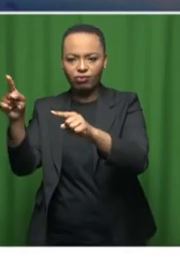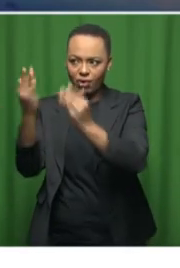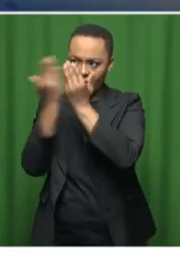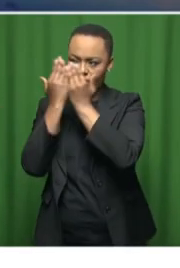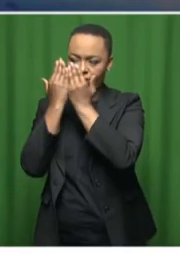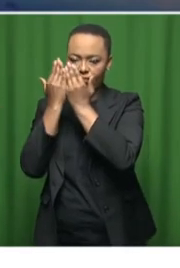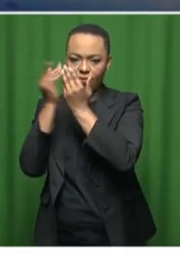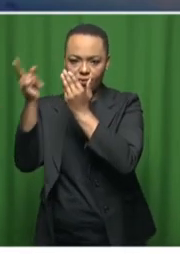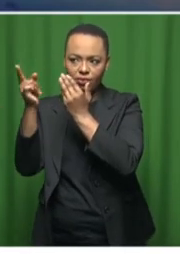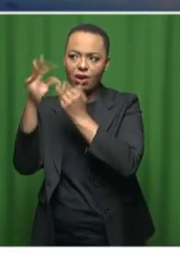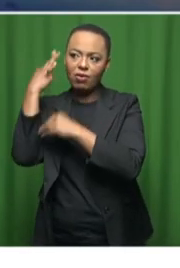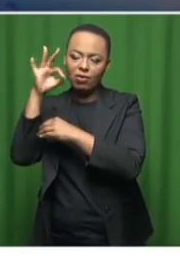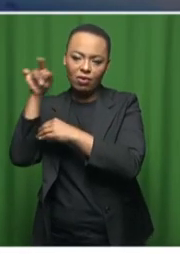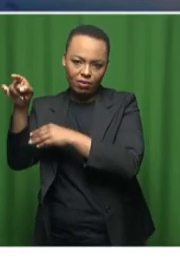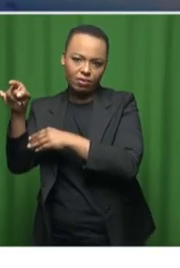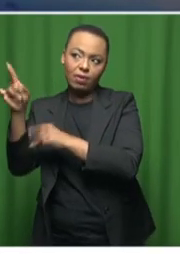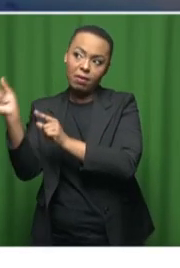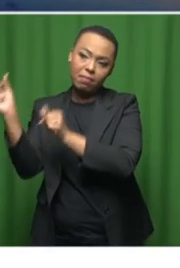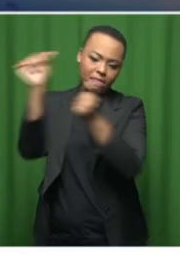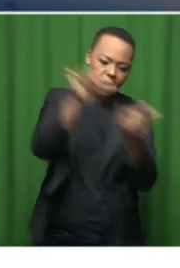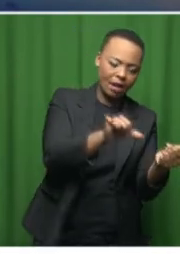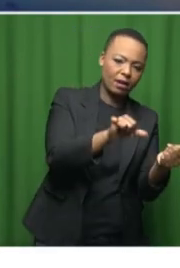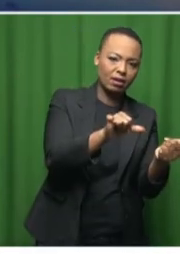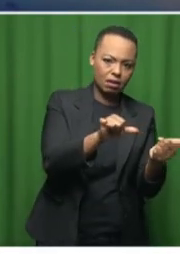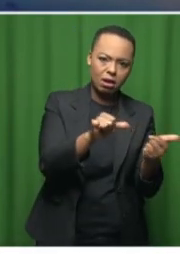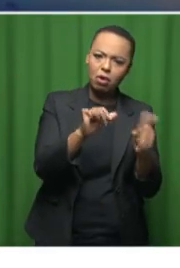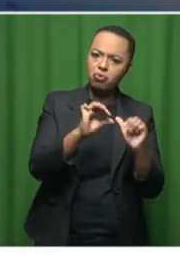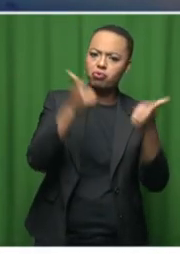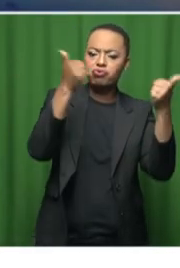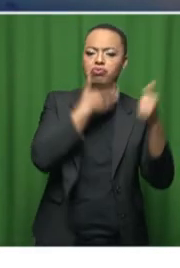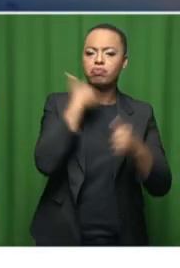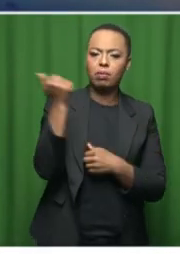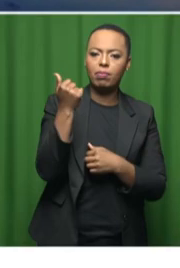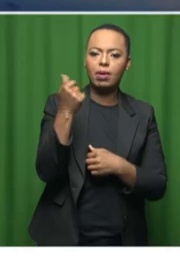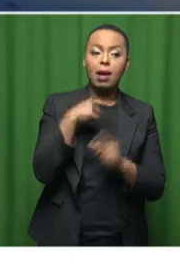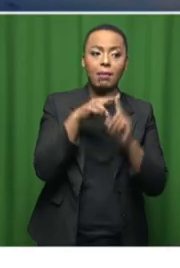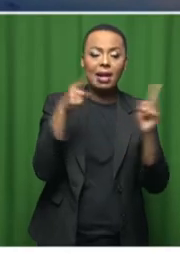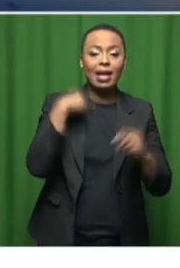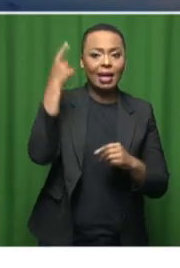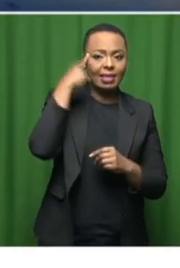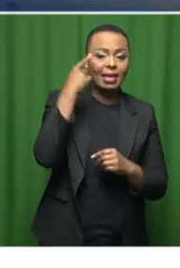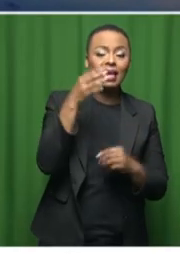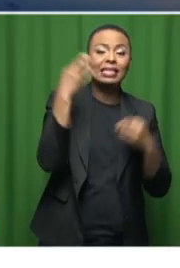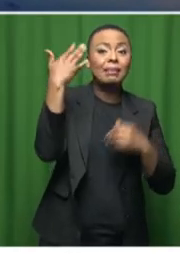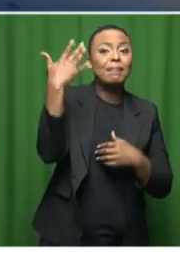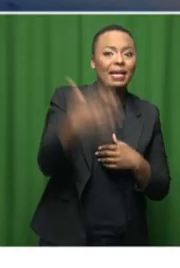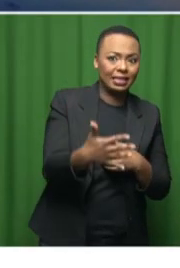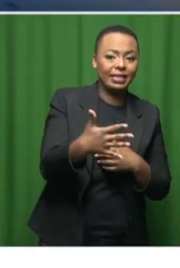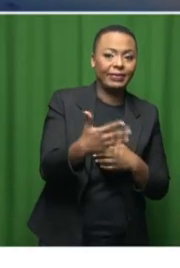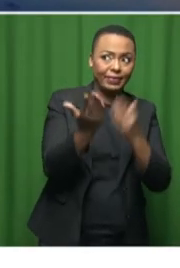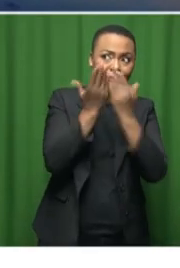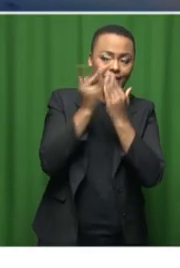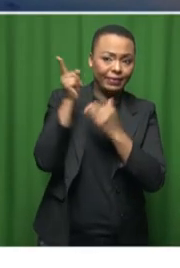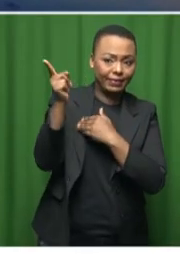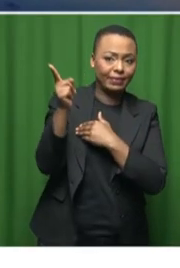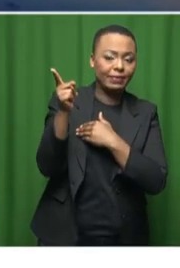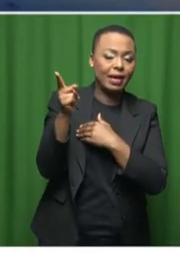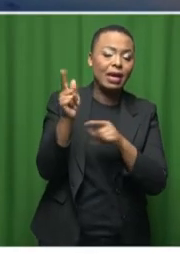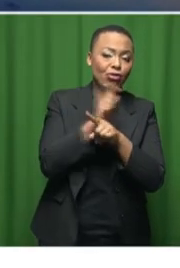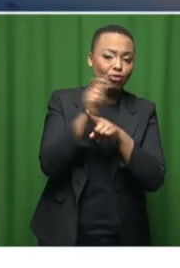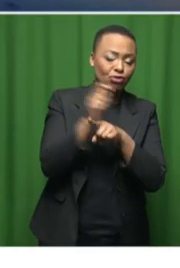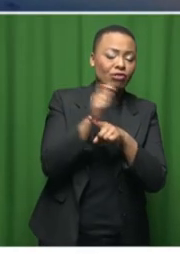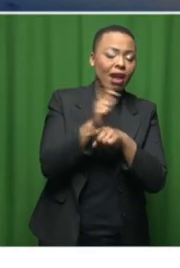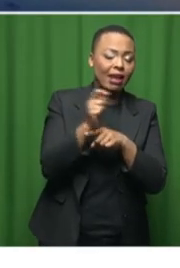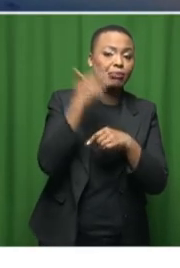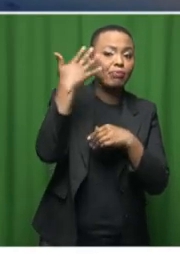and so forth. And these things, and we think we need to do this. It's expensive, but worth it. So the issue of training with